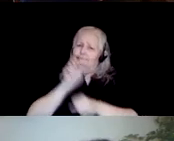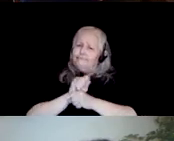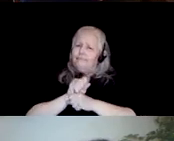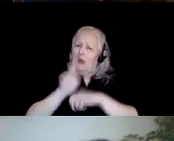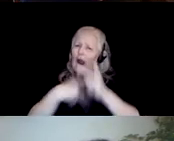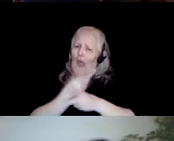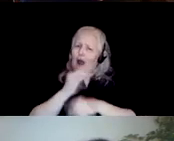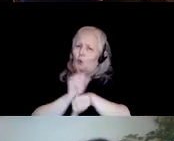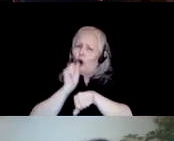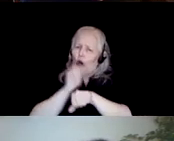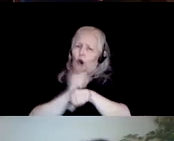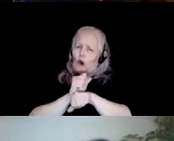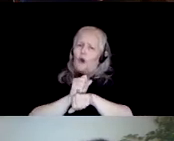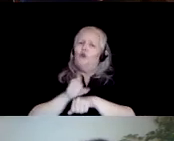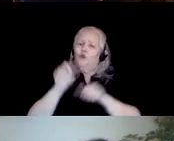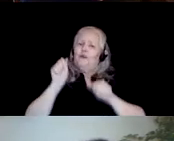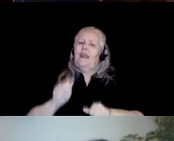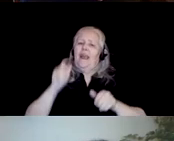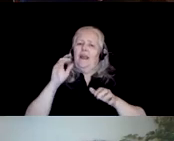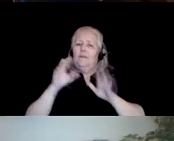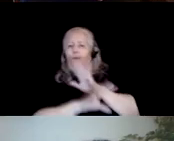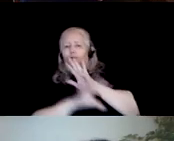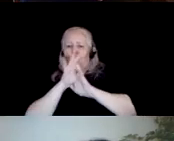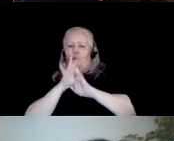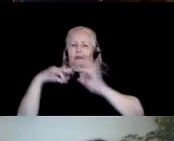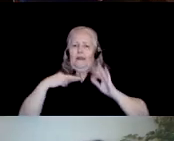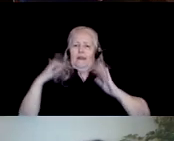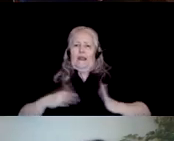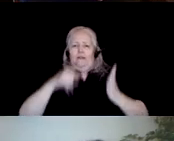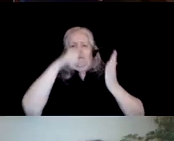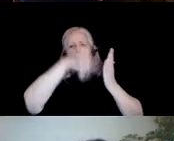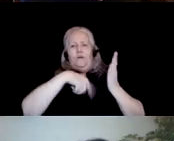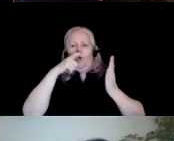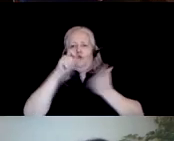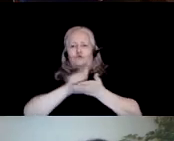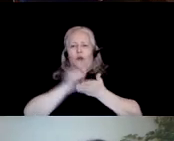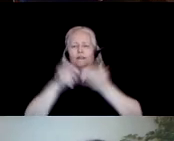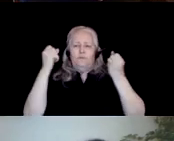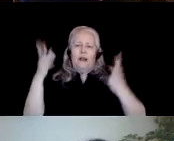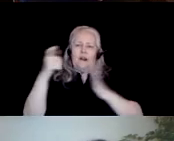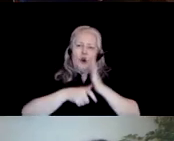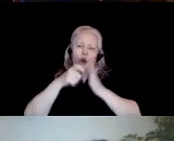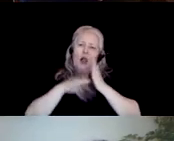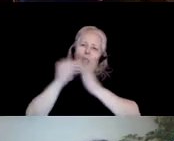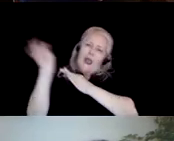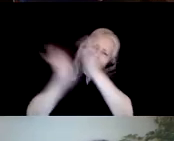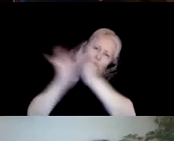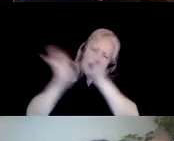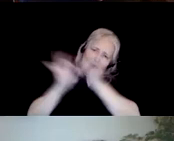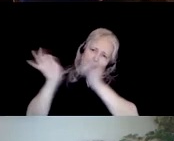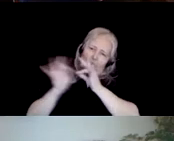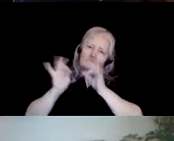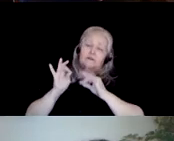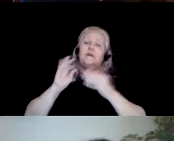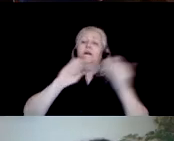You can decide to choose a candidate who writes articles and also tells people about them over a candidate who has like one